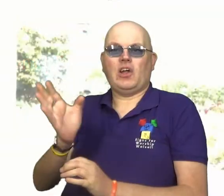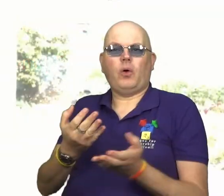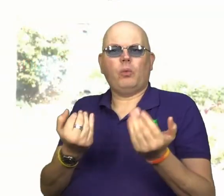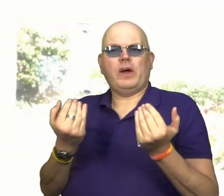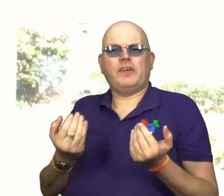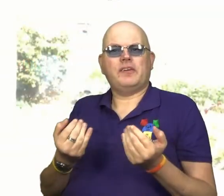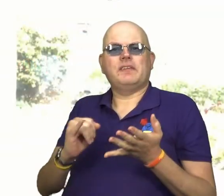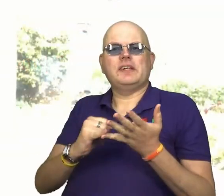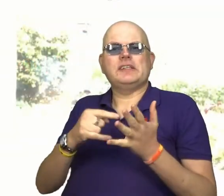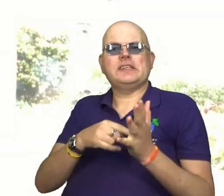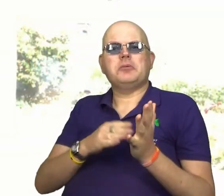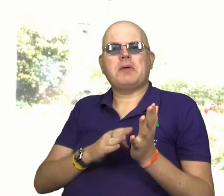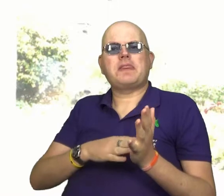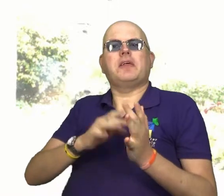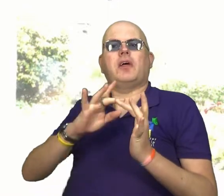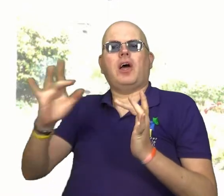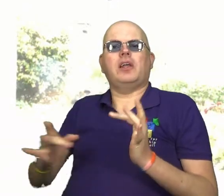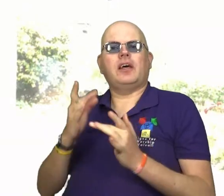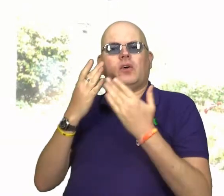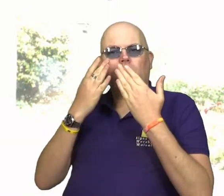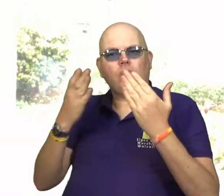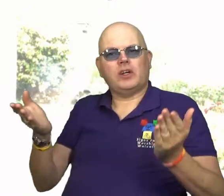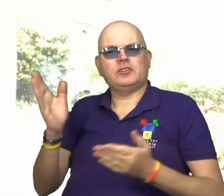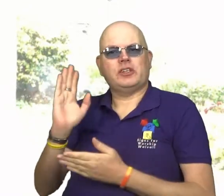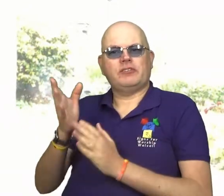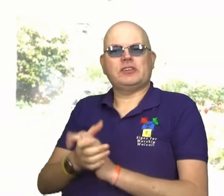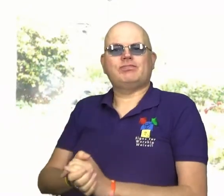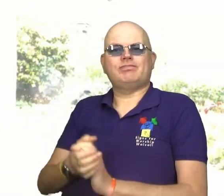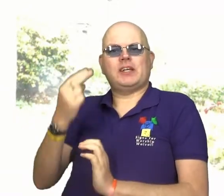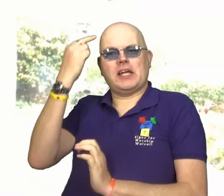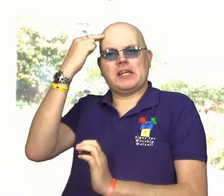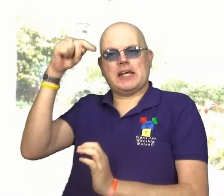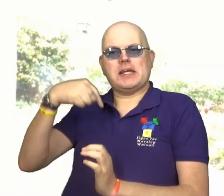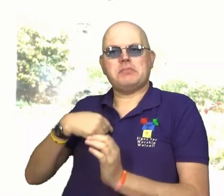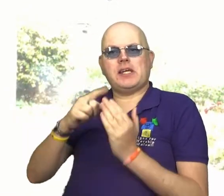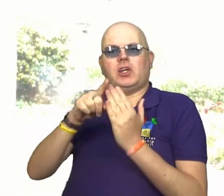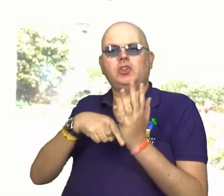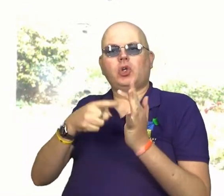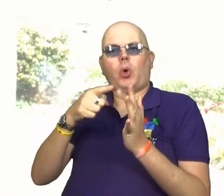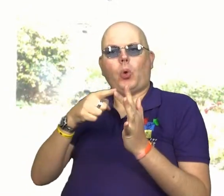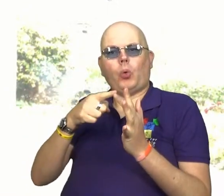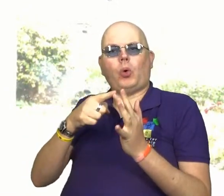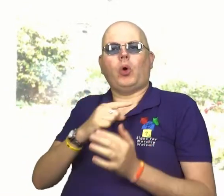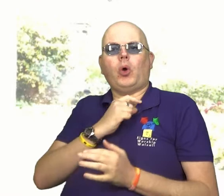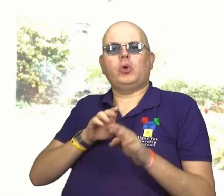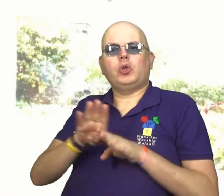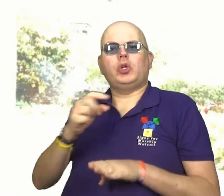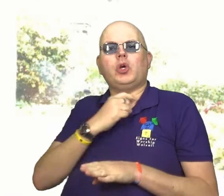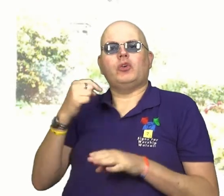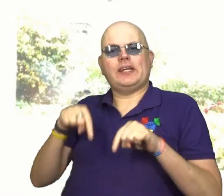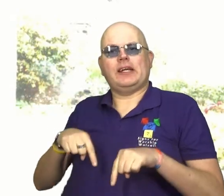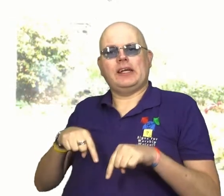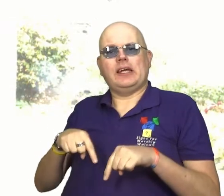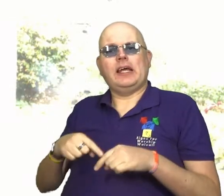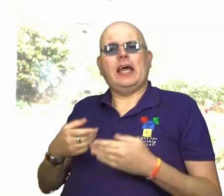Hello and welcome to this St Matthew's online worship service. My name's Joe, I'm the curate here and I will be